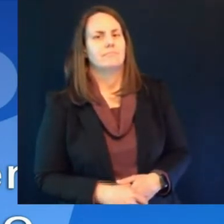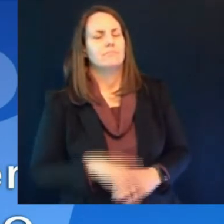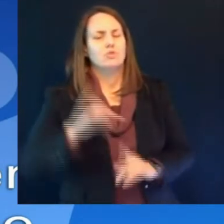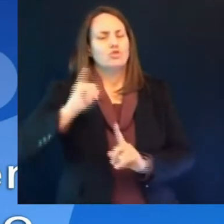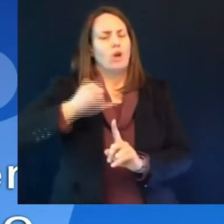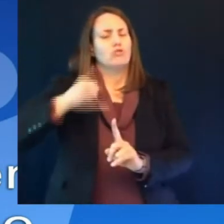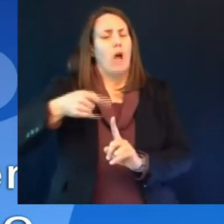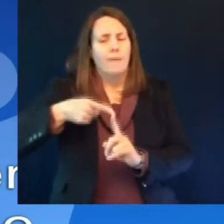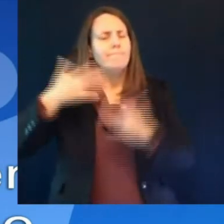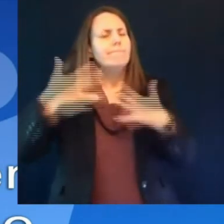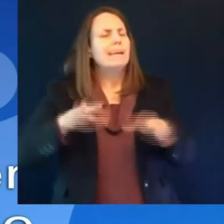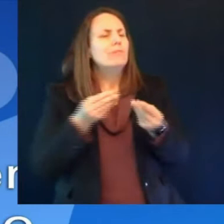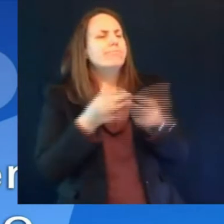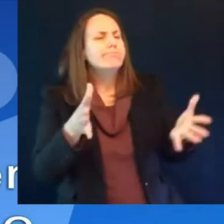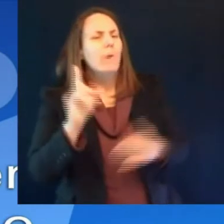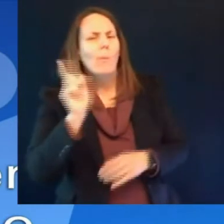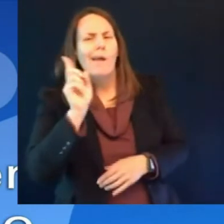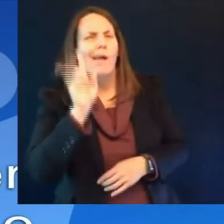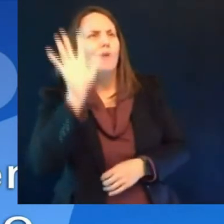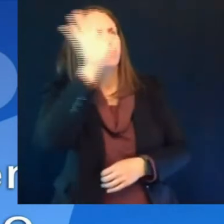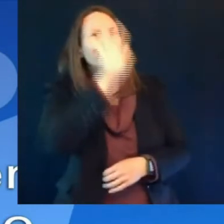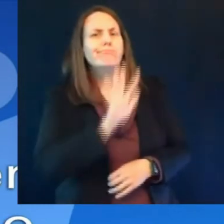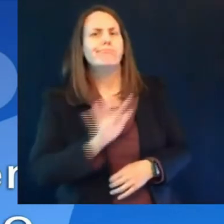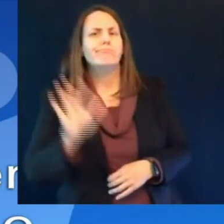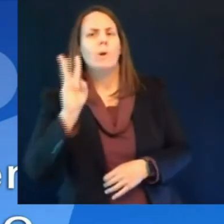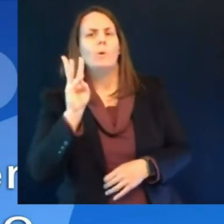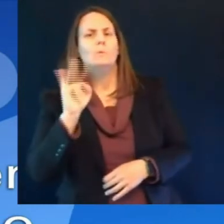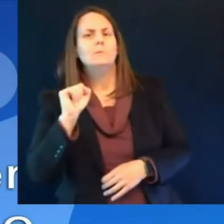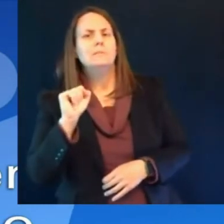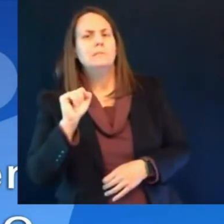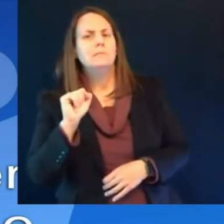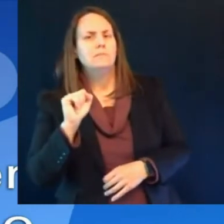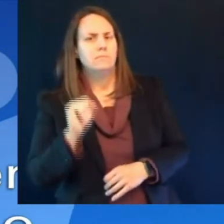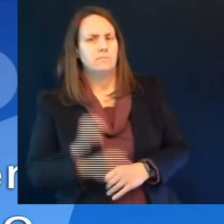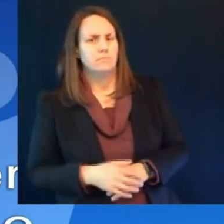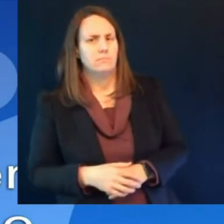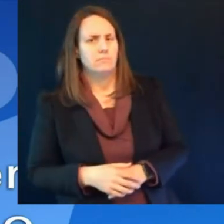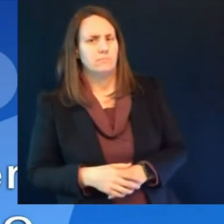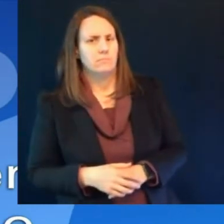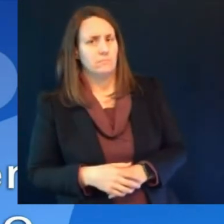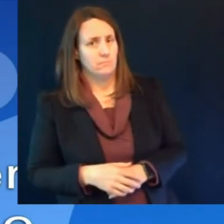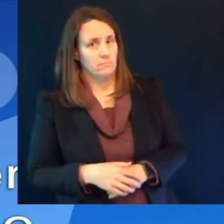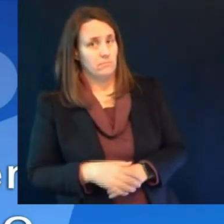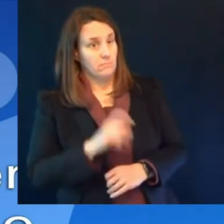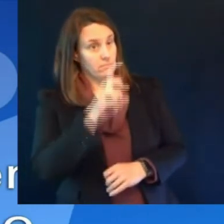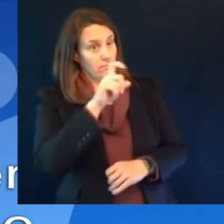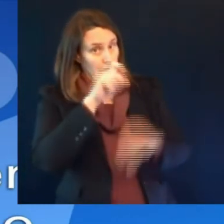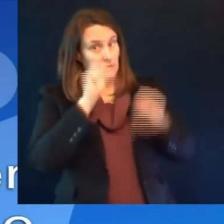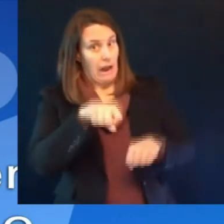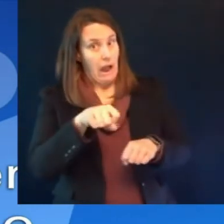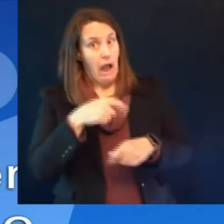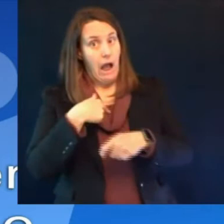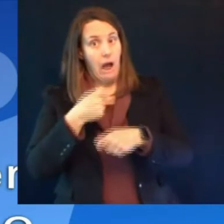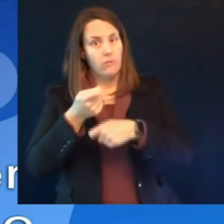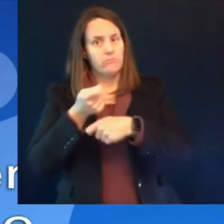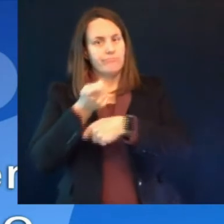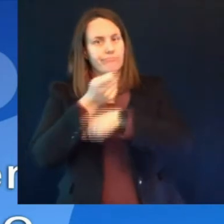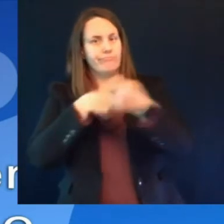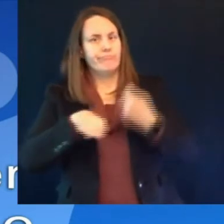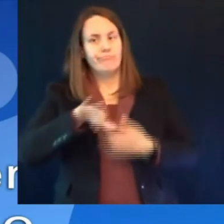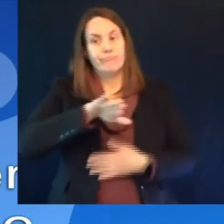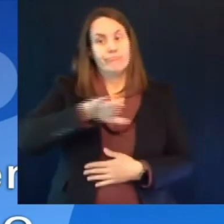enough of the other brands to replace the johnson and johnson supply without any break in